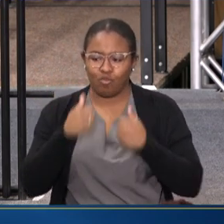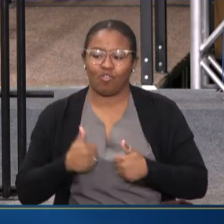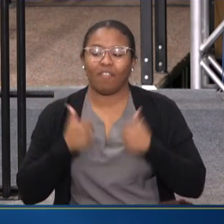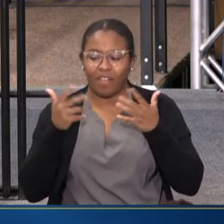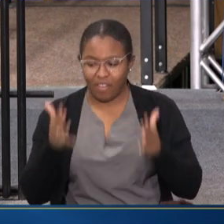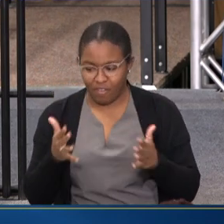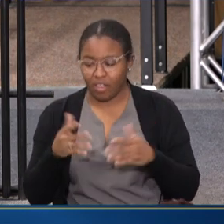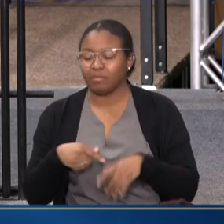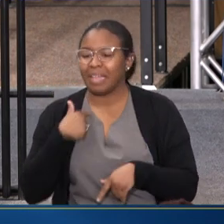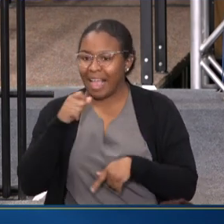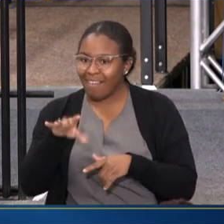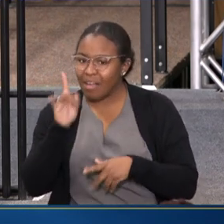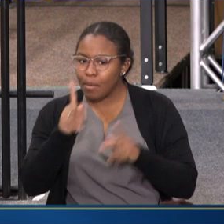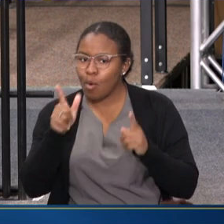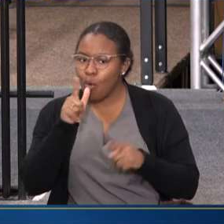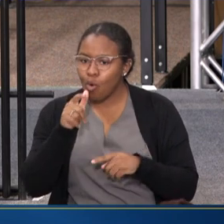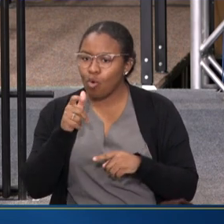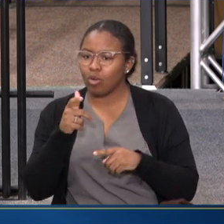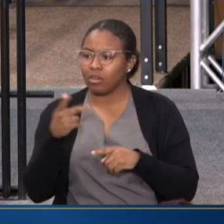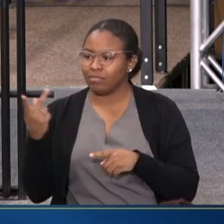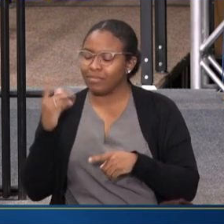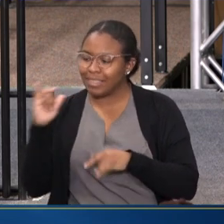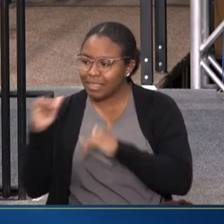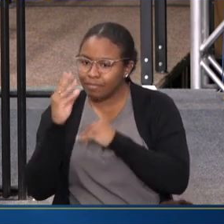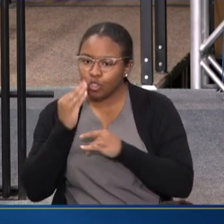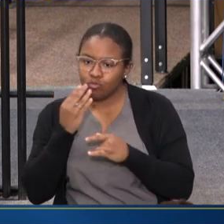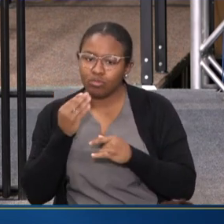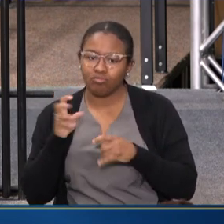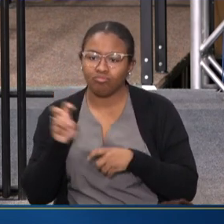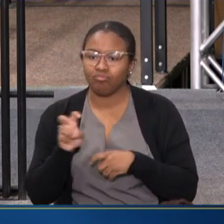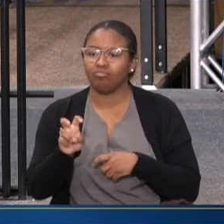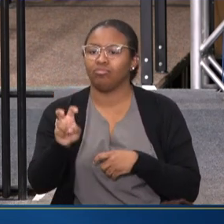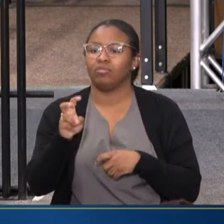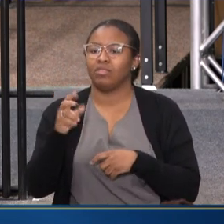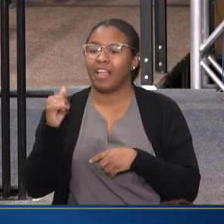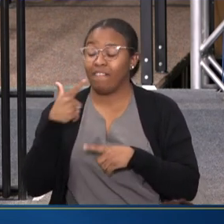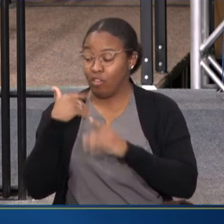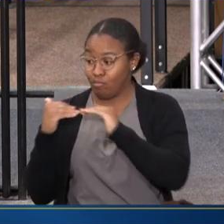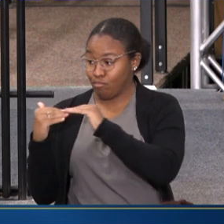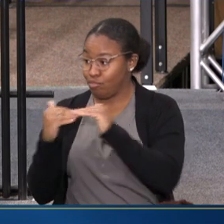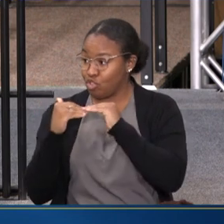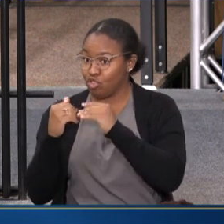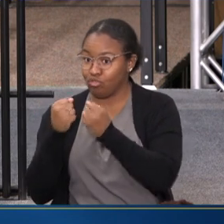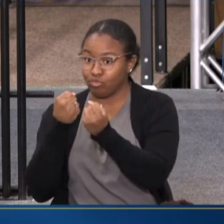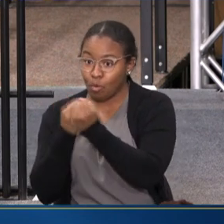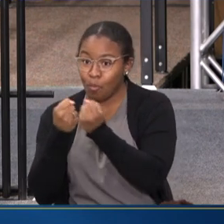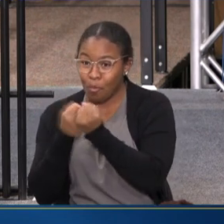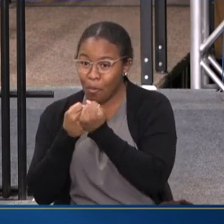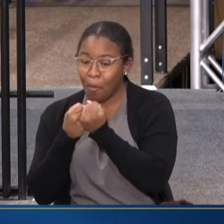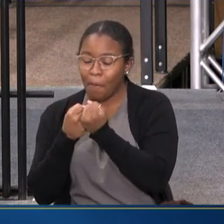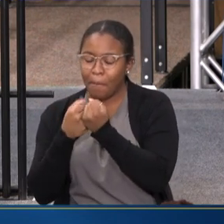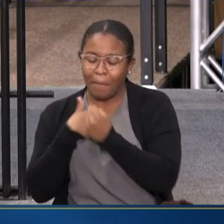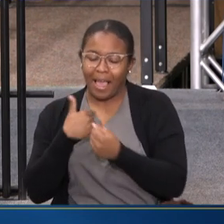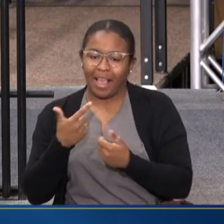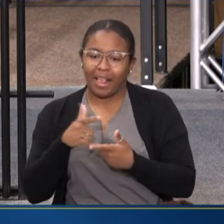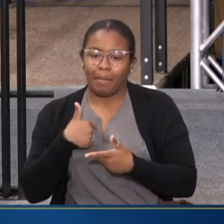TO FIND PEOPLE WHO ARE WALKING THE SAME JOURNEY I AM. AND THROUGH PEER TO PEER SUPPORT MY LIFE IS AGAIN FILLED WITH HOPE. I